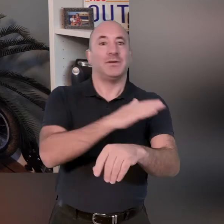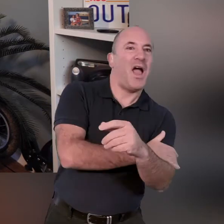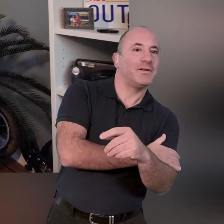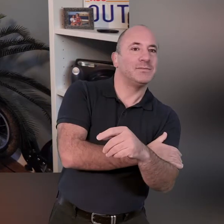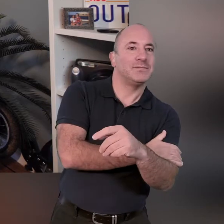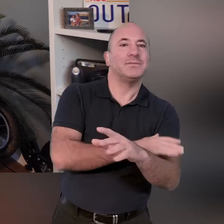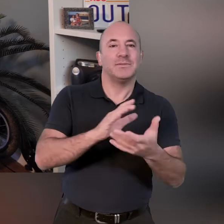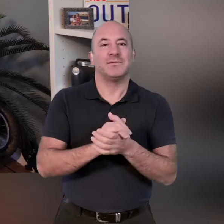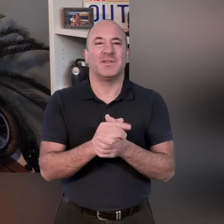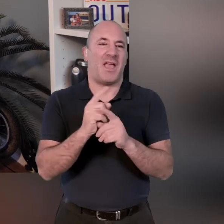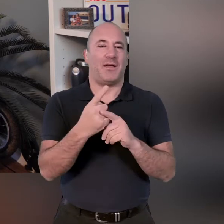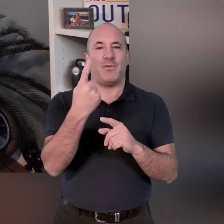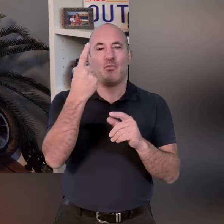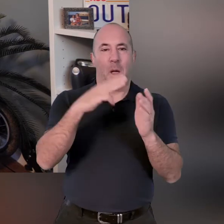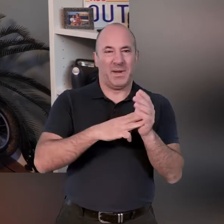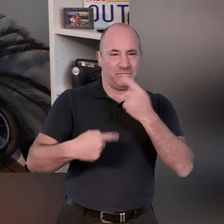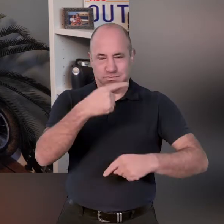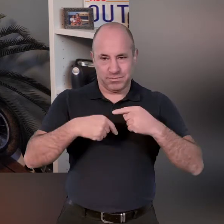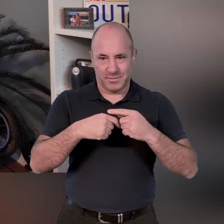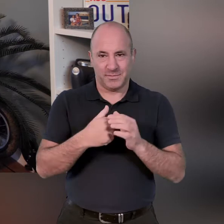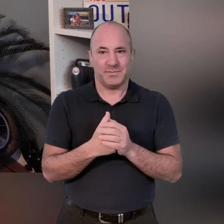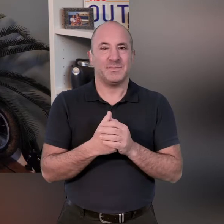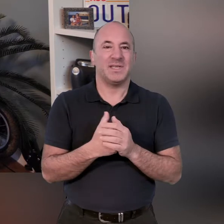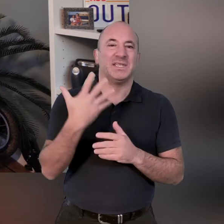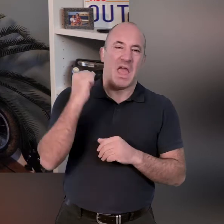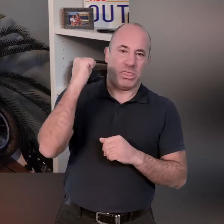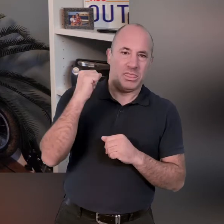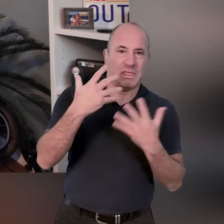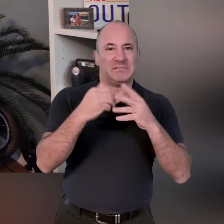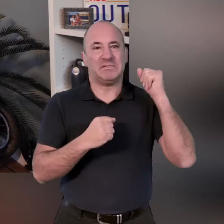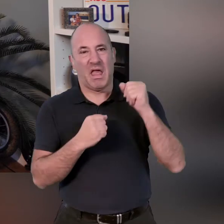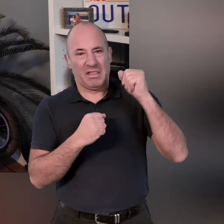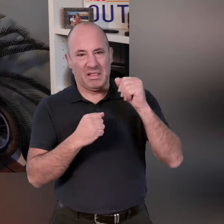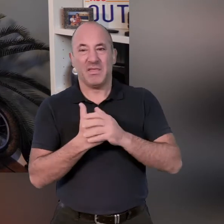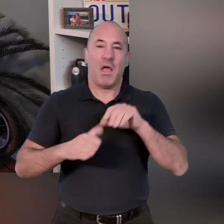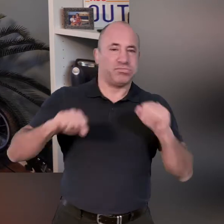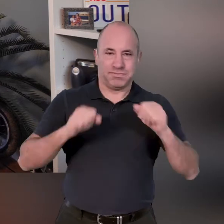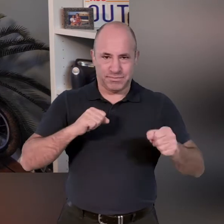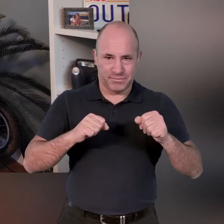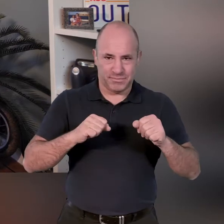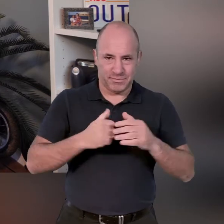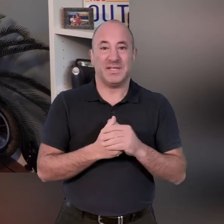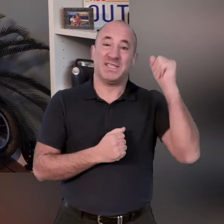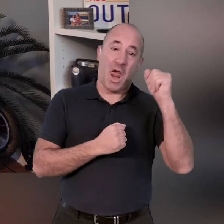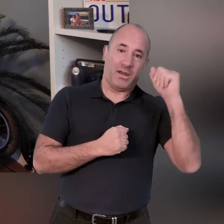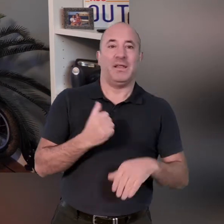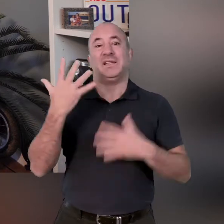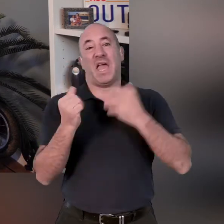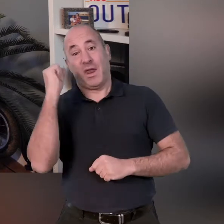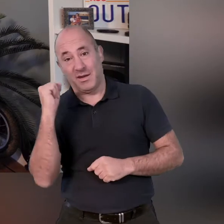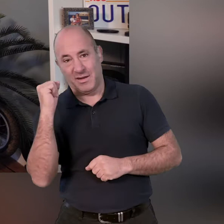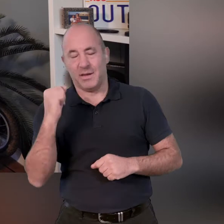we start with so say we're doing a cardio for one minute do 10 reps 10 reps then we're going to do that cardio again 10